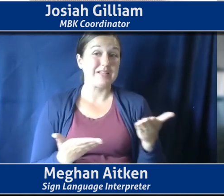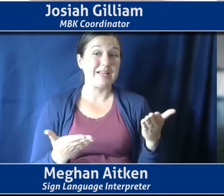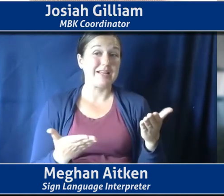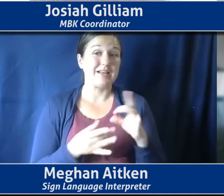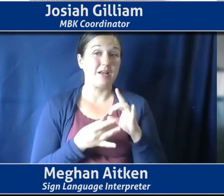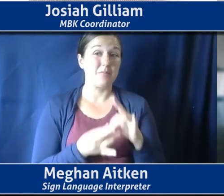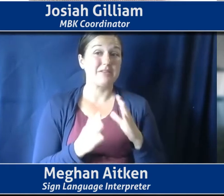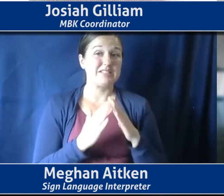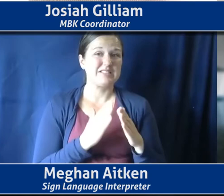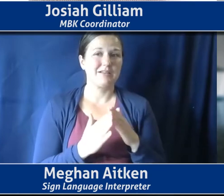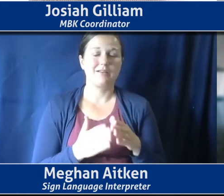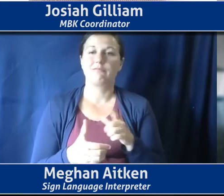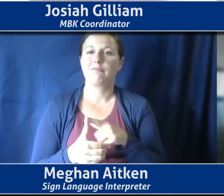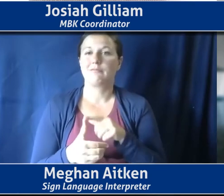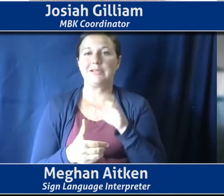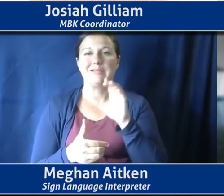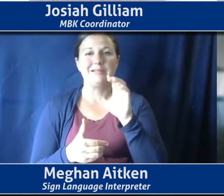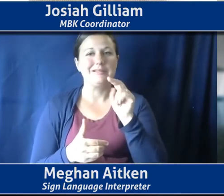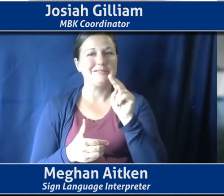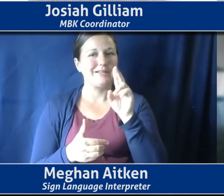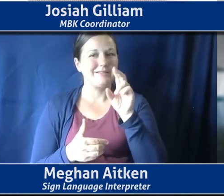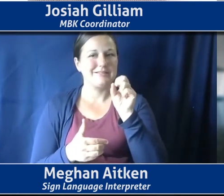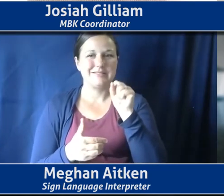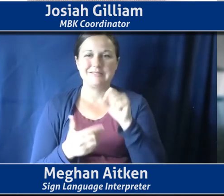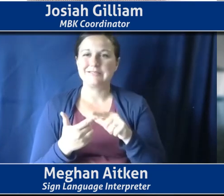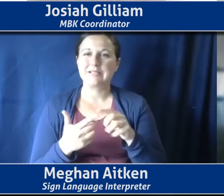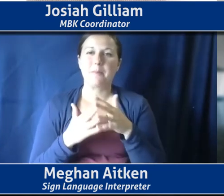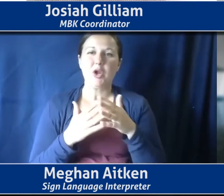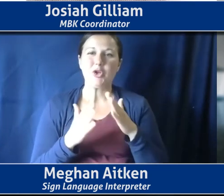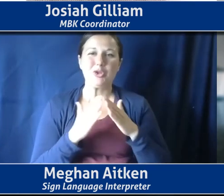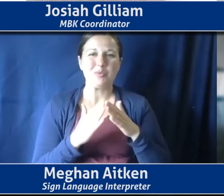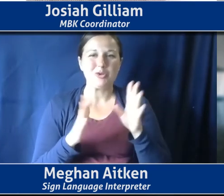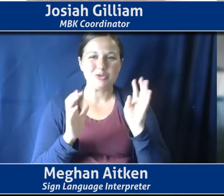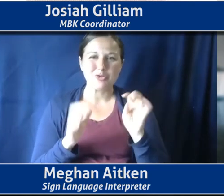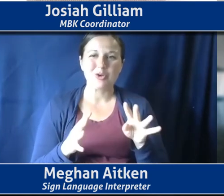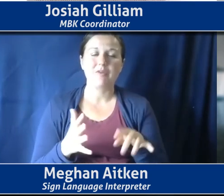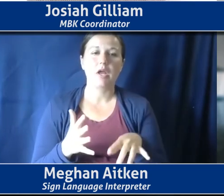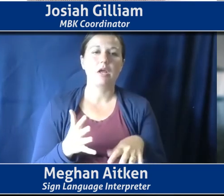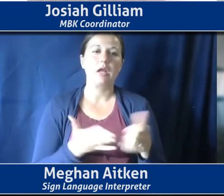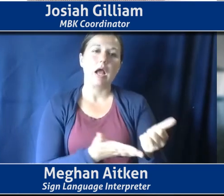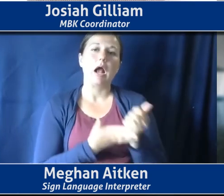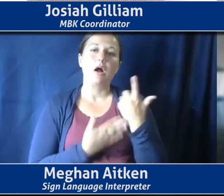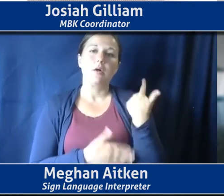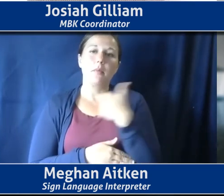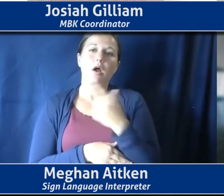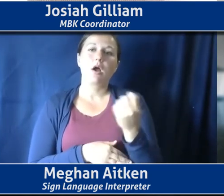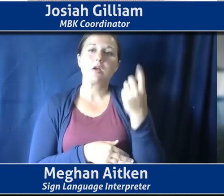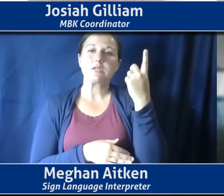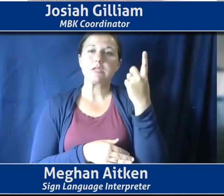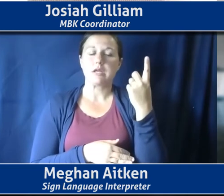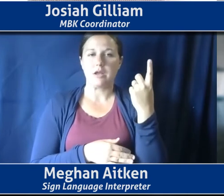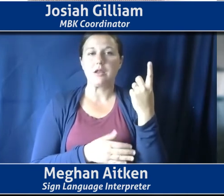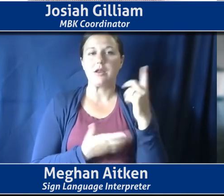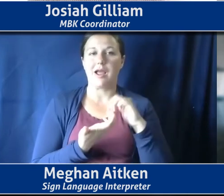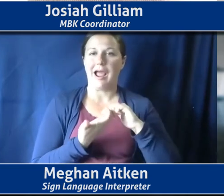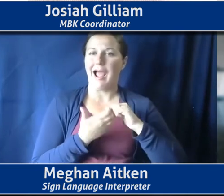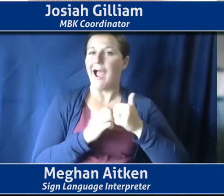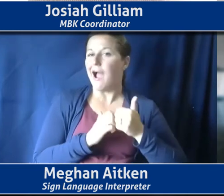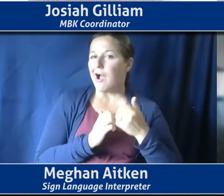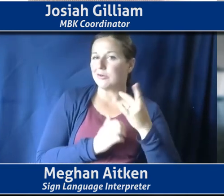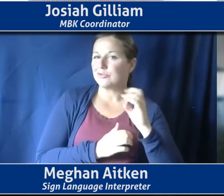the census, um, in American community surveys, and paint us a picture of how gender, um, is